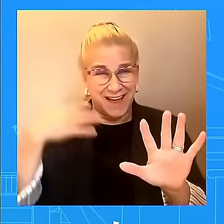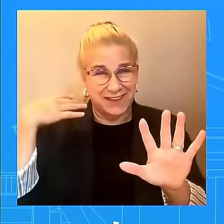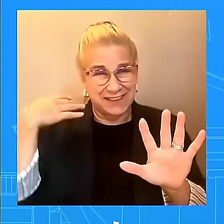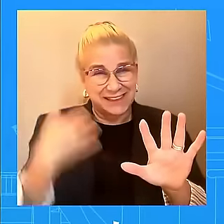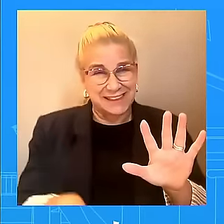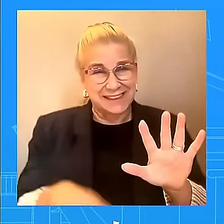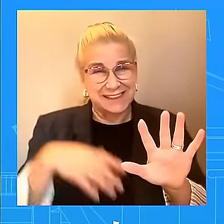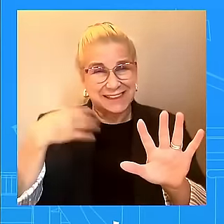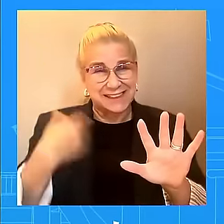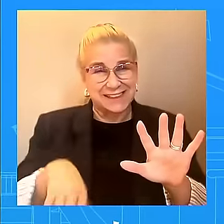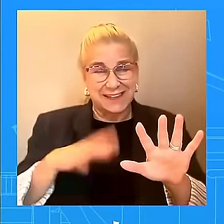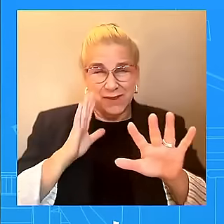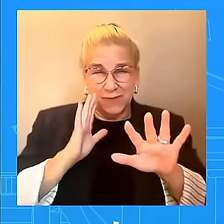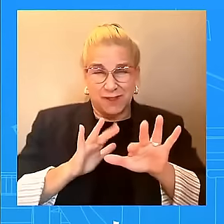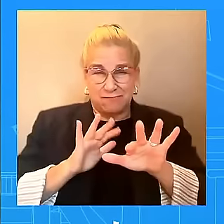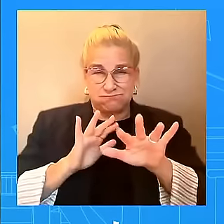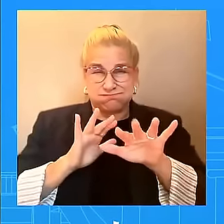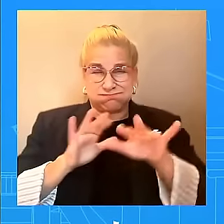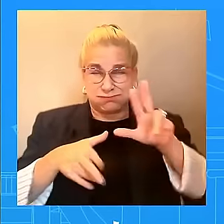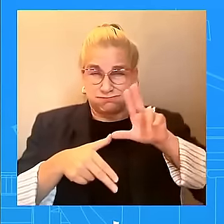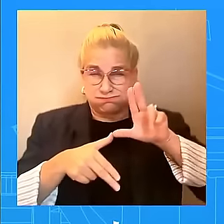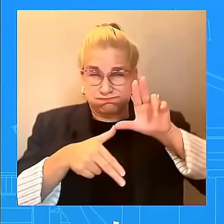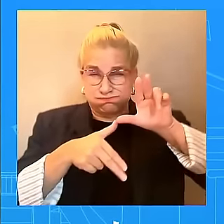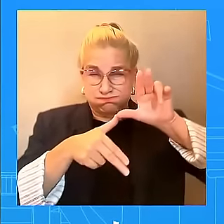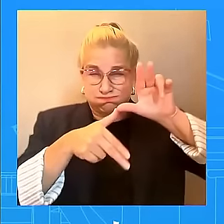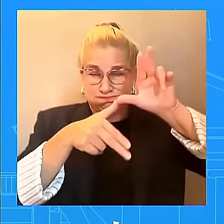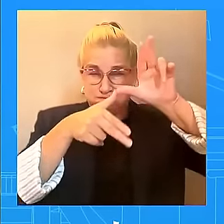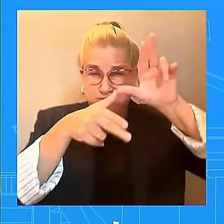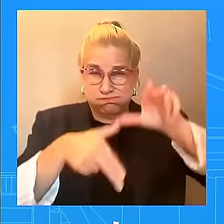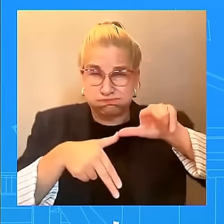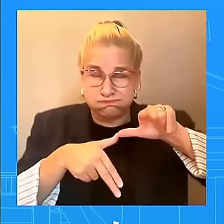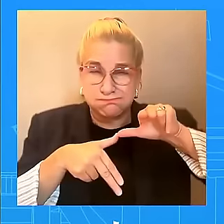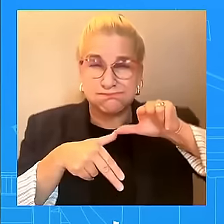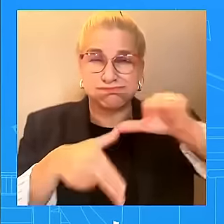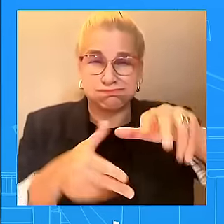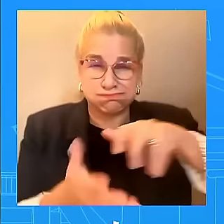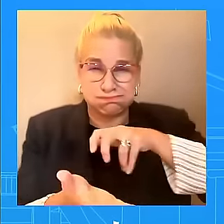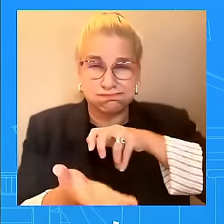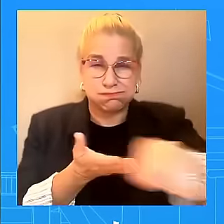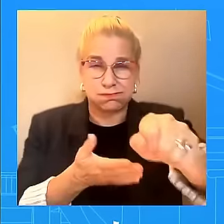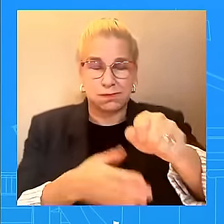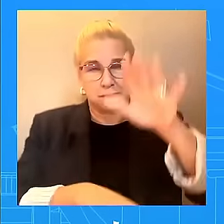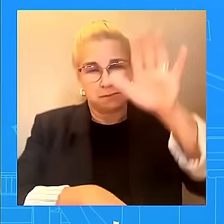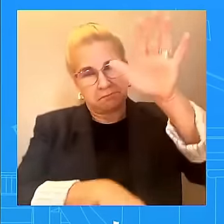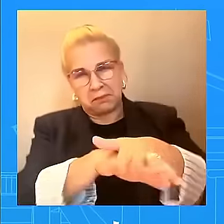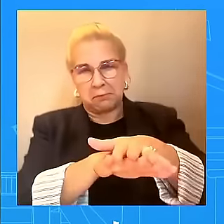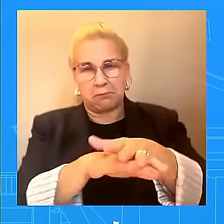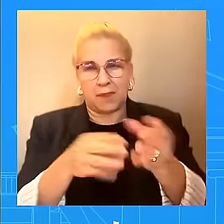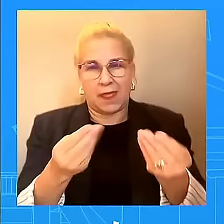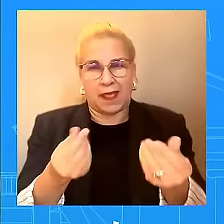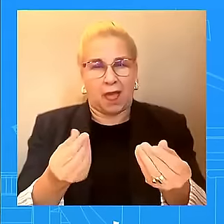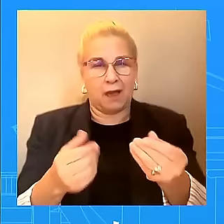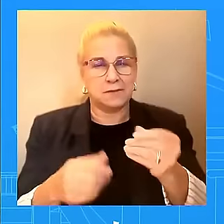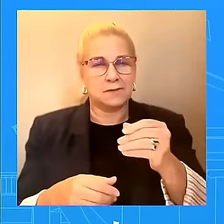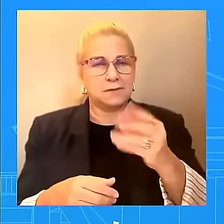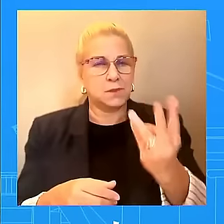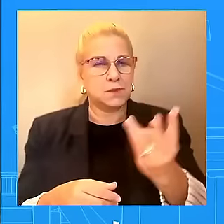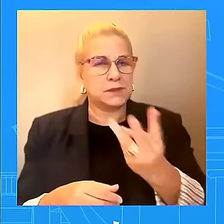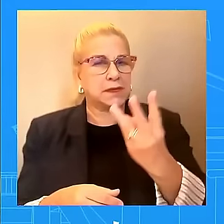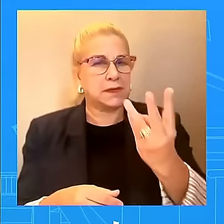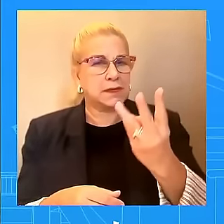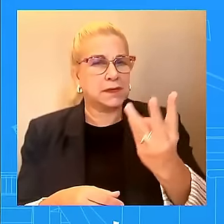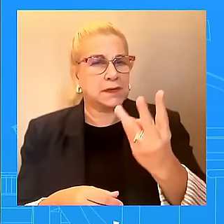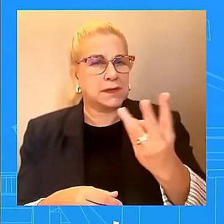are actively prepositioning life-saving resources in advance of the storm. And earlier today, the President approved Governor of